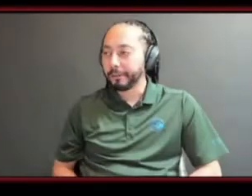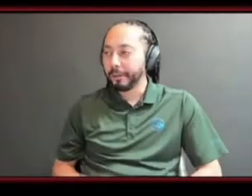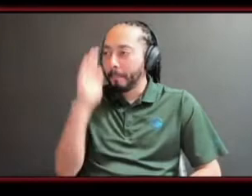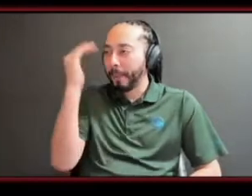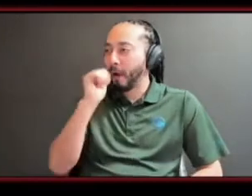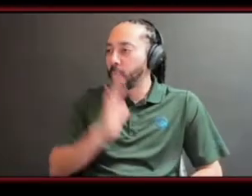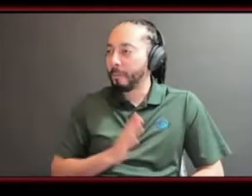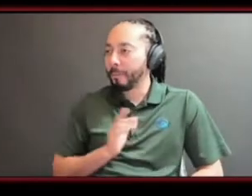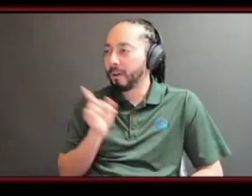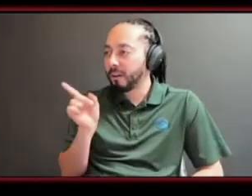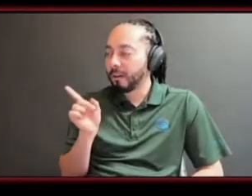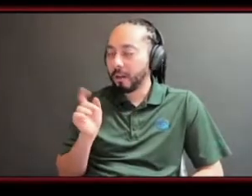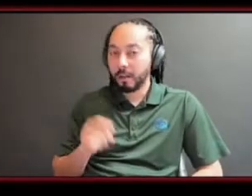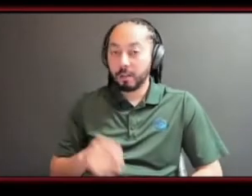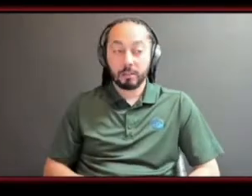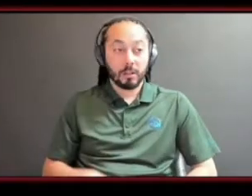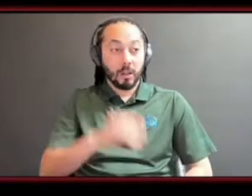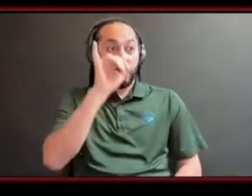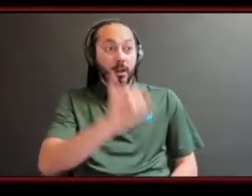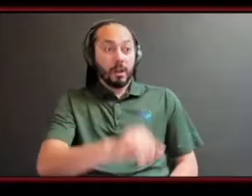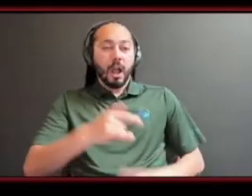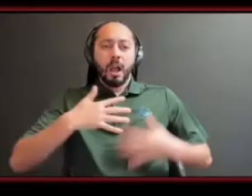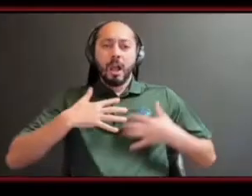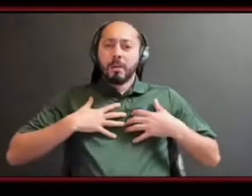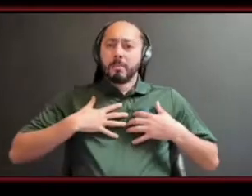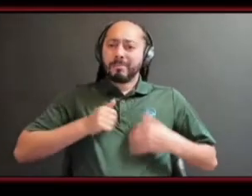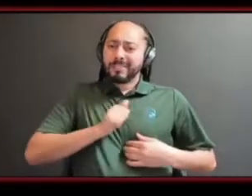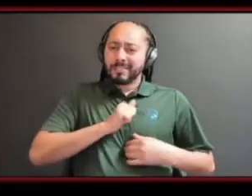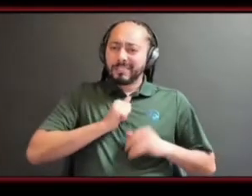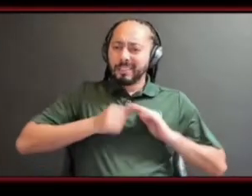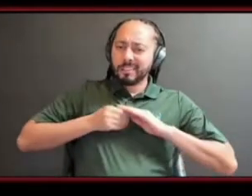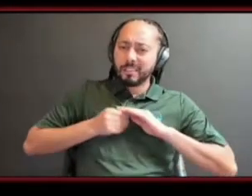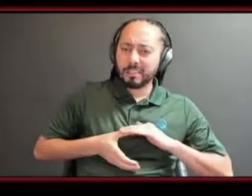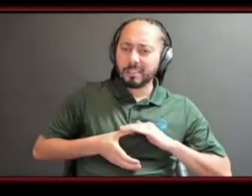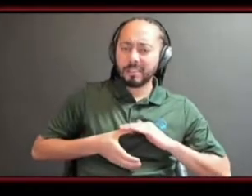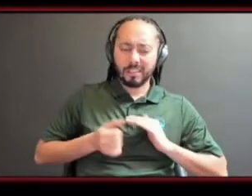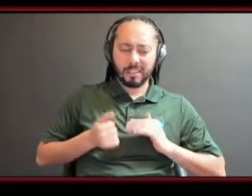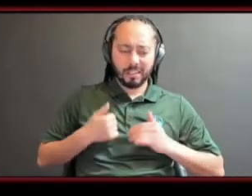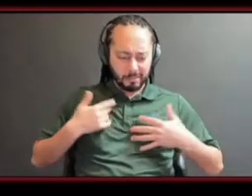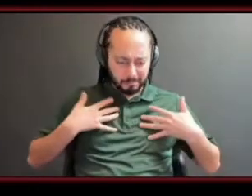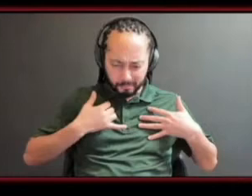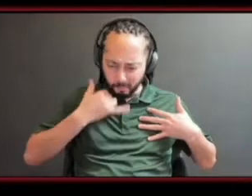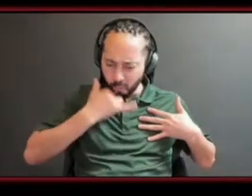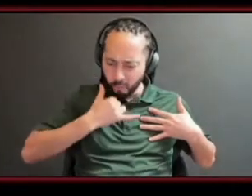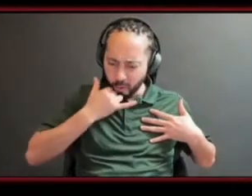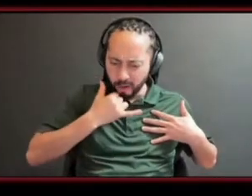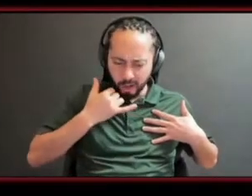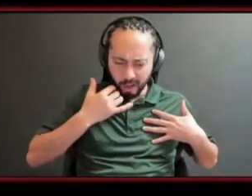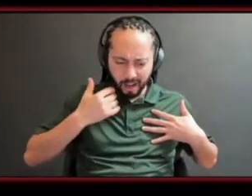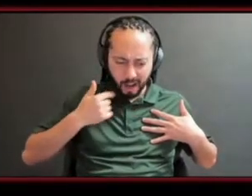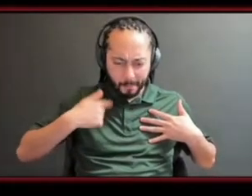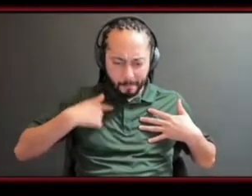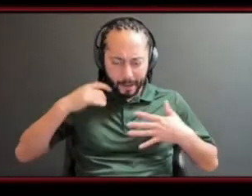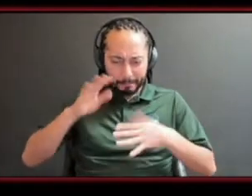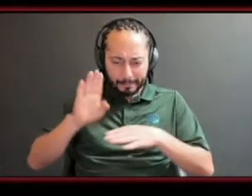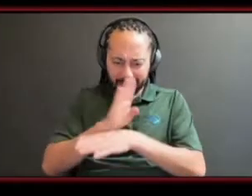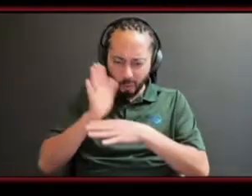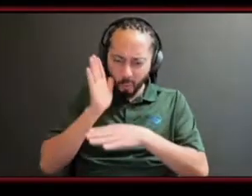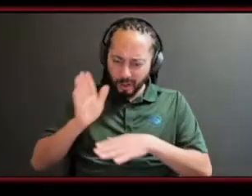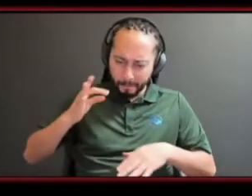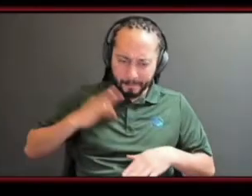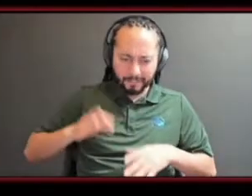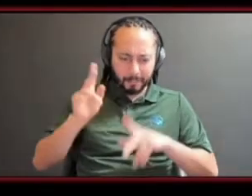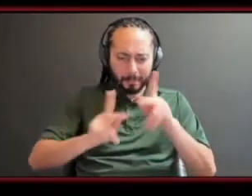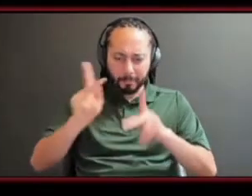on mental downfalls as well as just you know am i doing something that is going to benefit anybody in the long run um